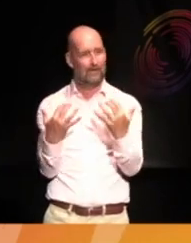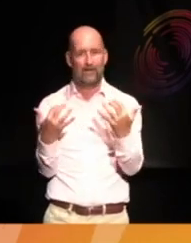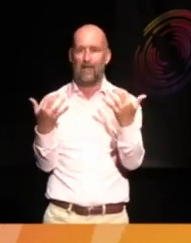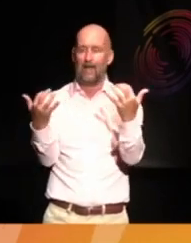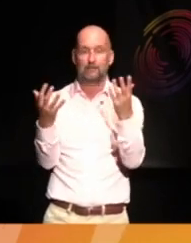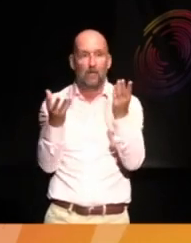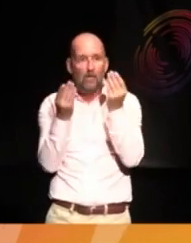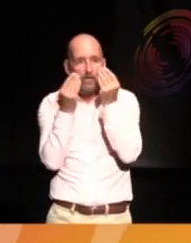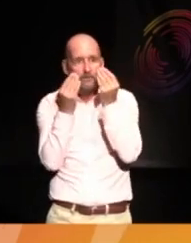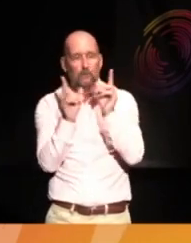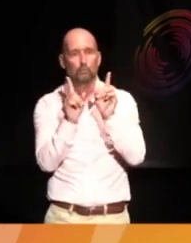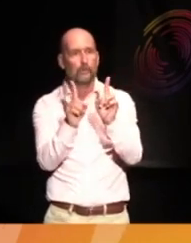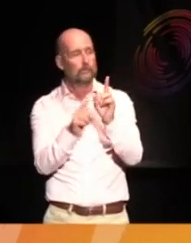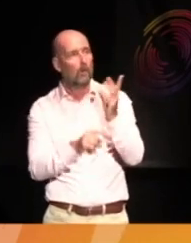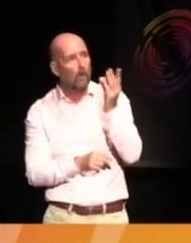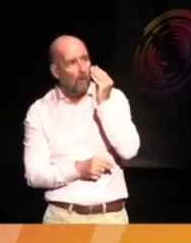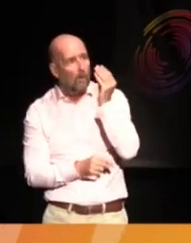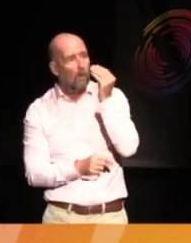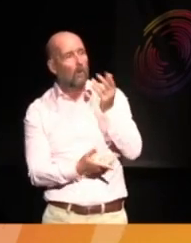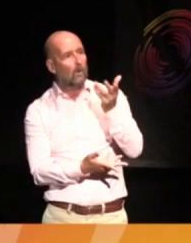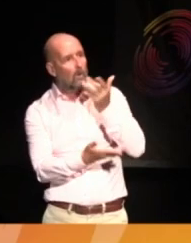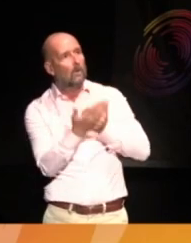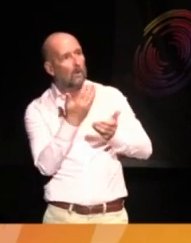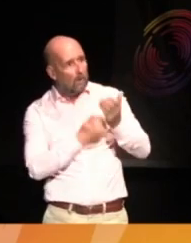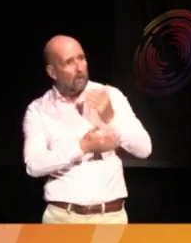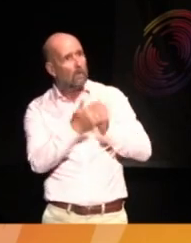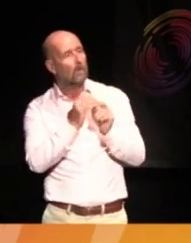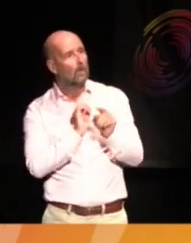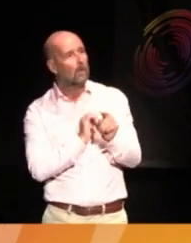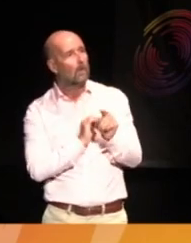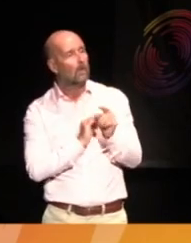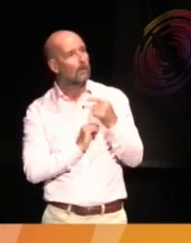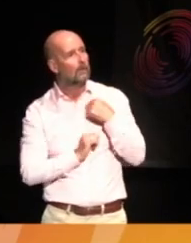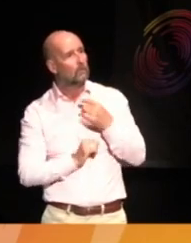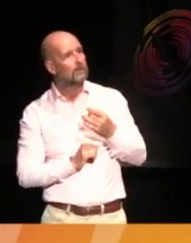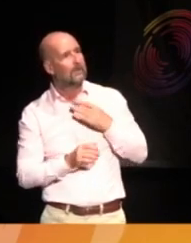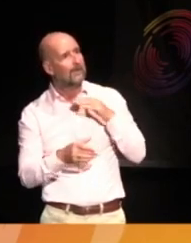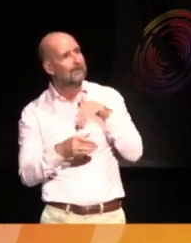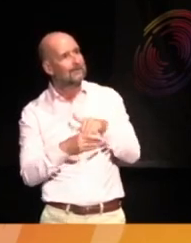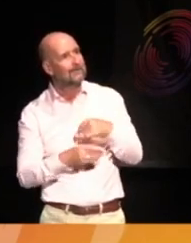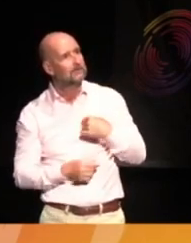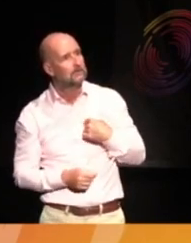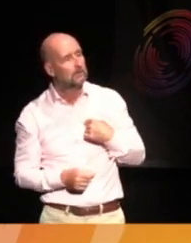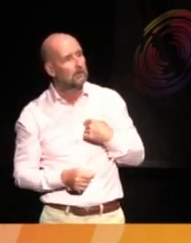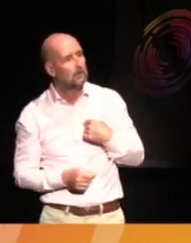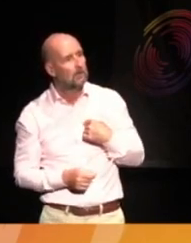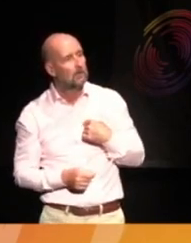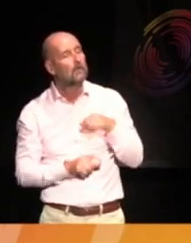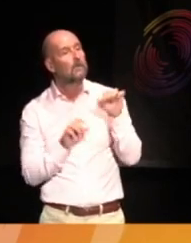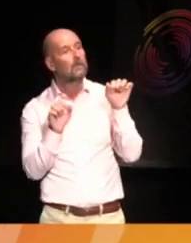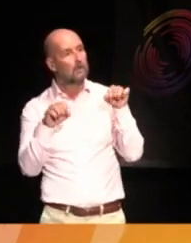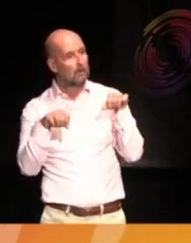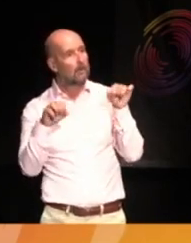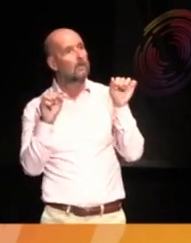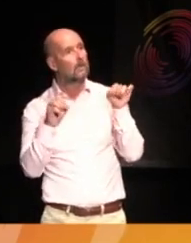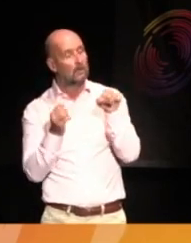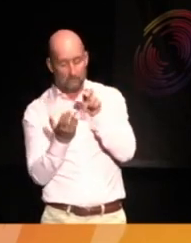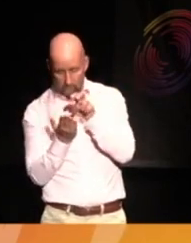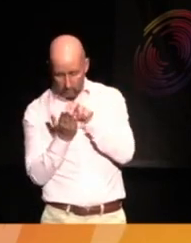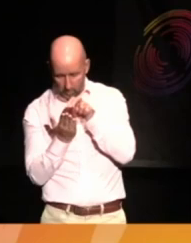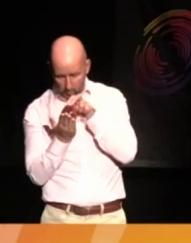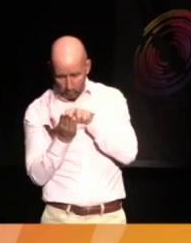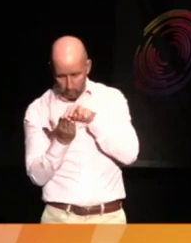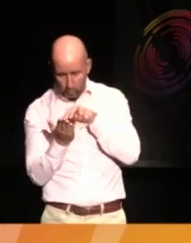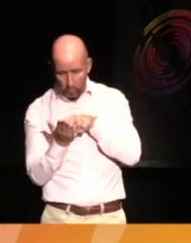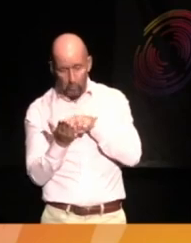carefully to the teacher who is telling them that they don't exist. They nod softly, take notes, and